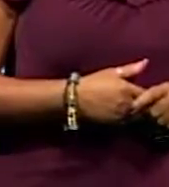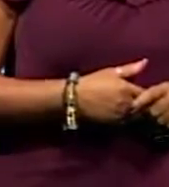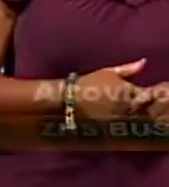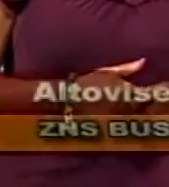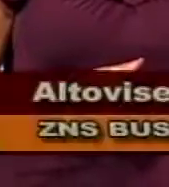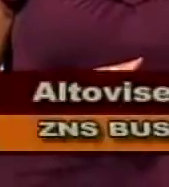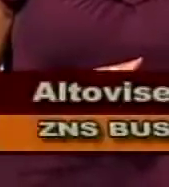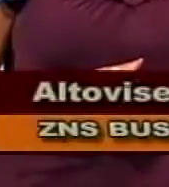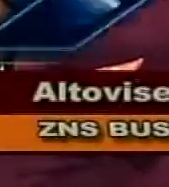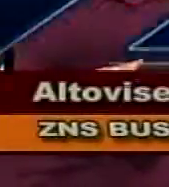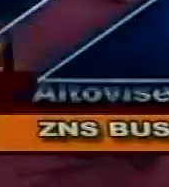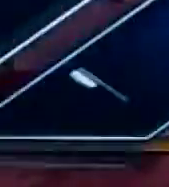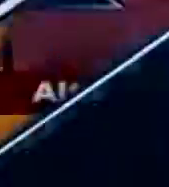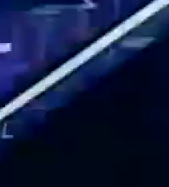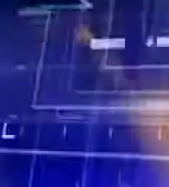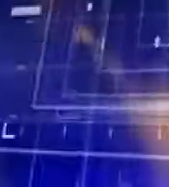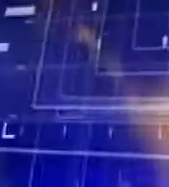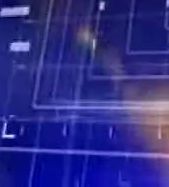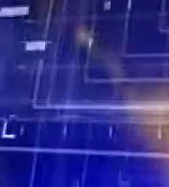LTV's Monnings. Thanks so much for watching.